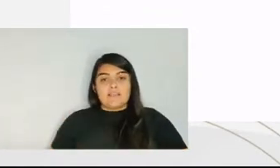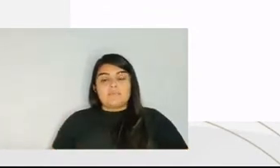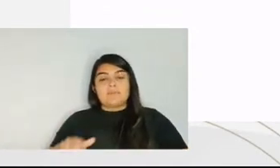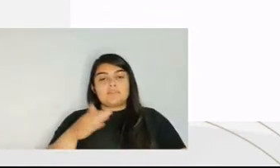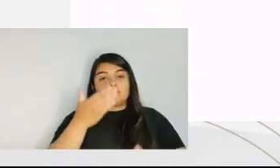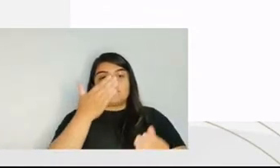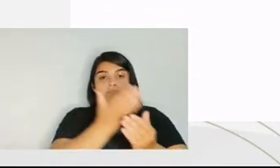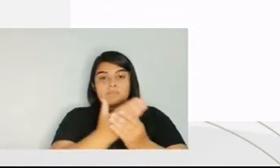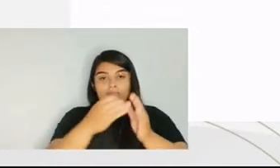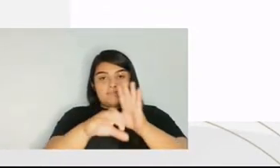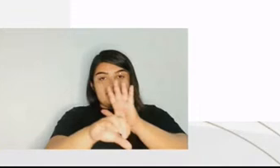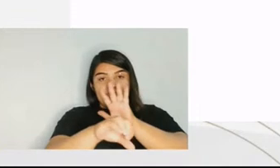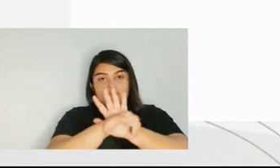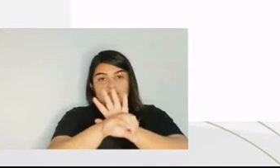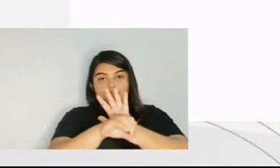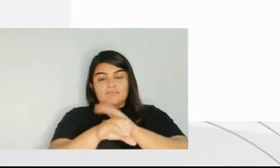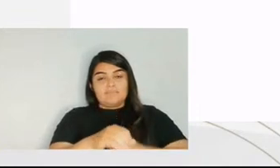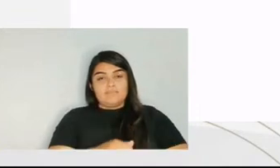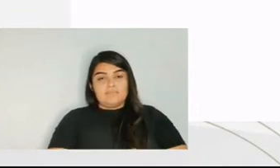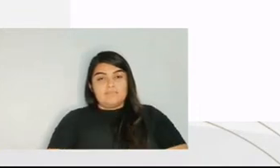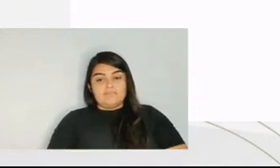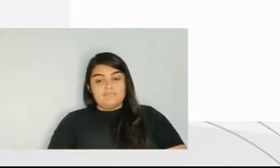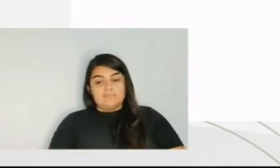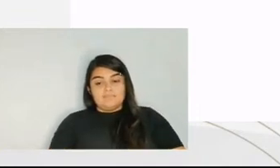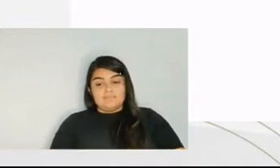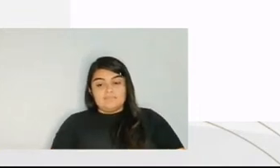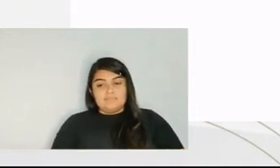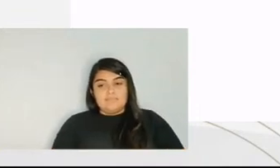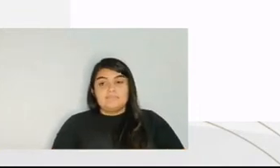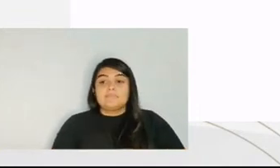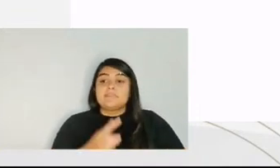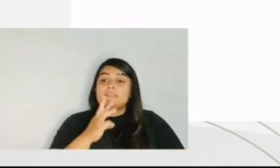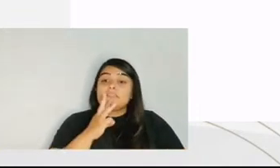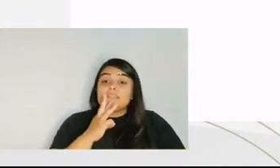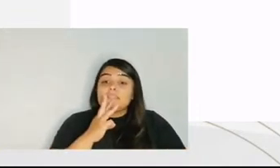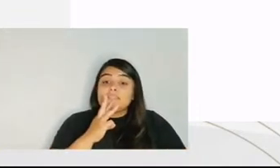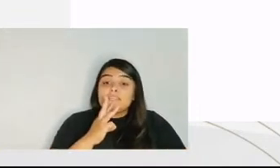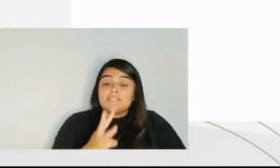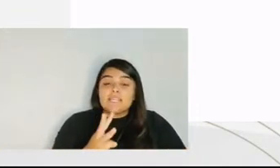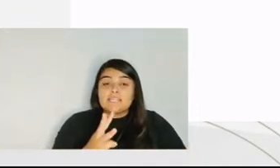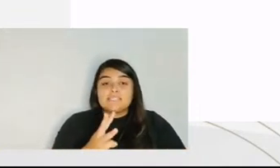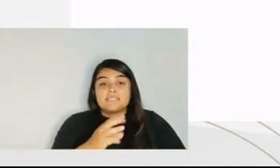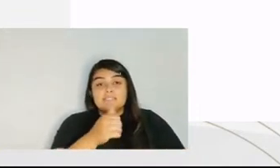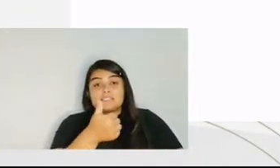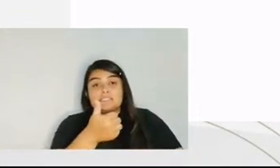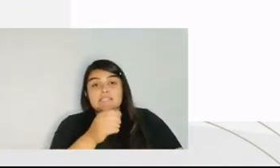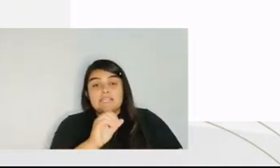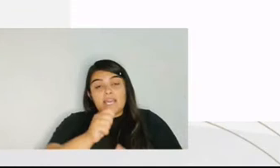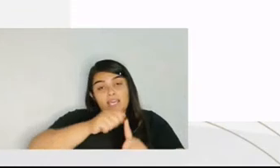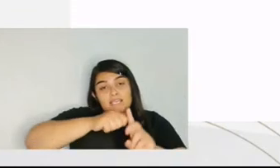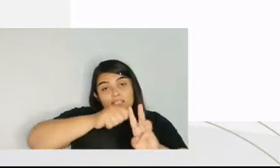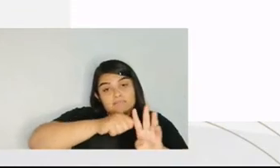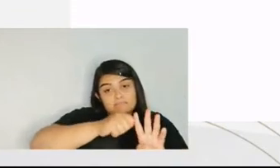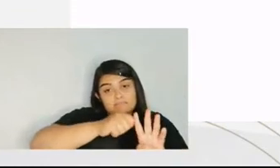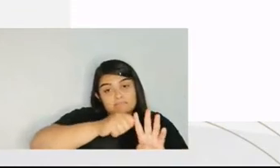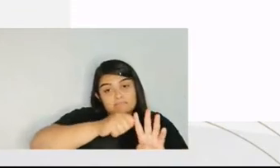Federal and also in the state